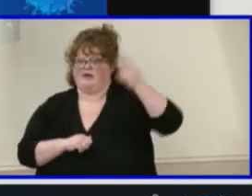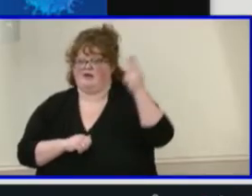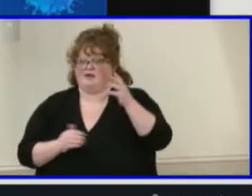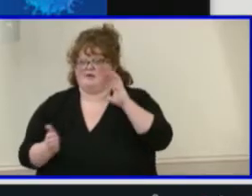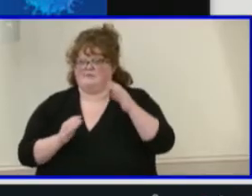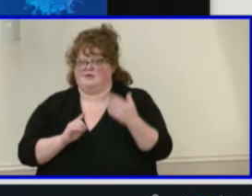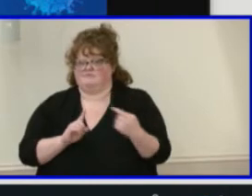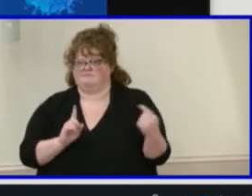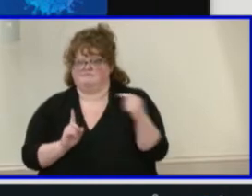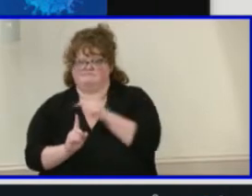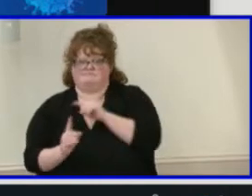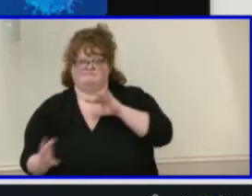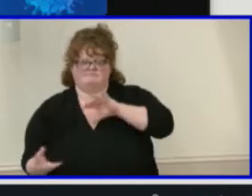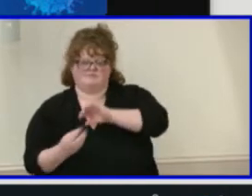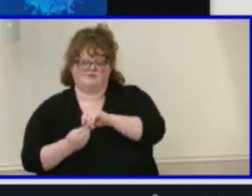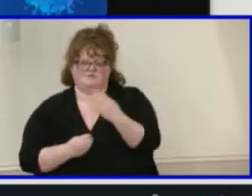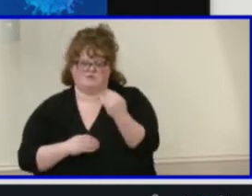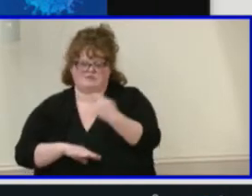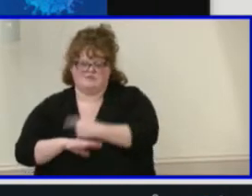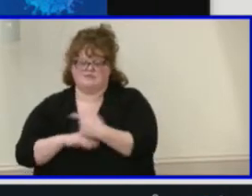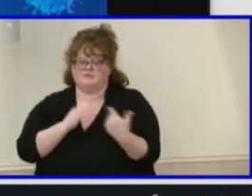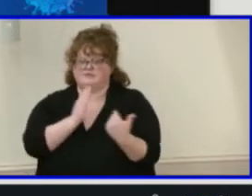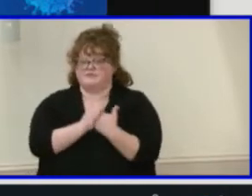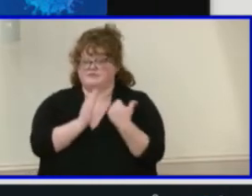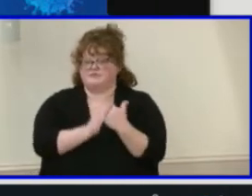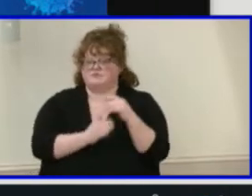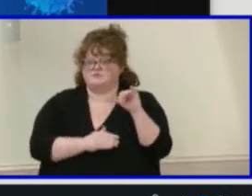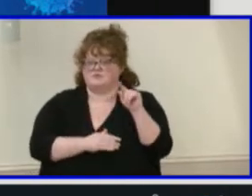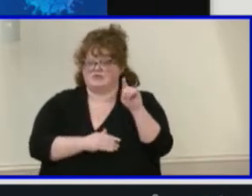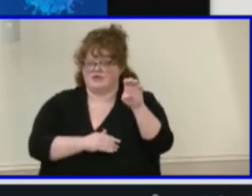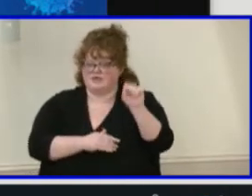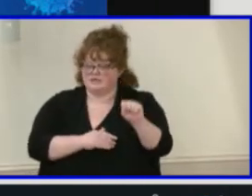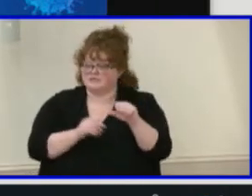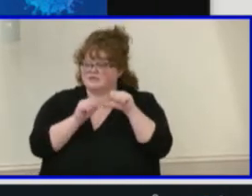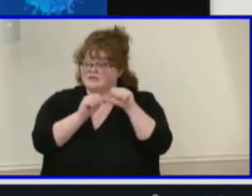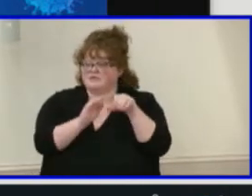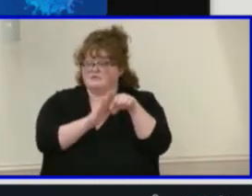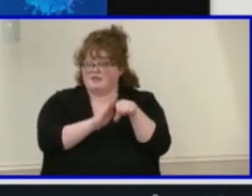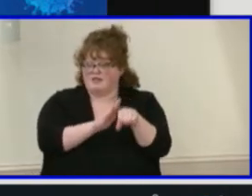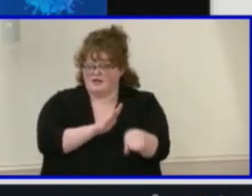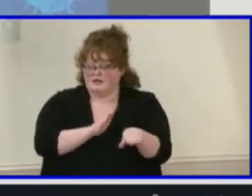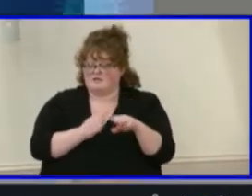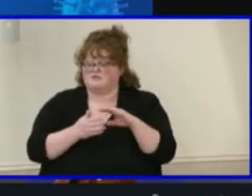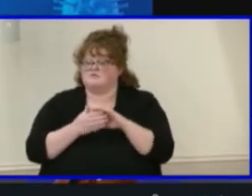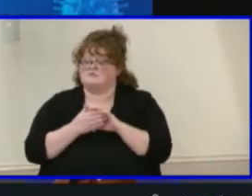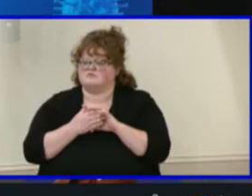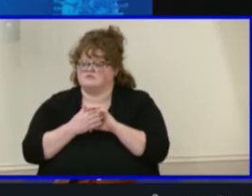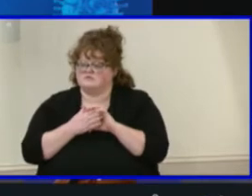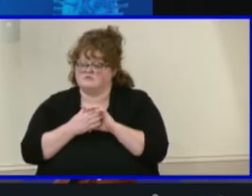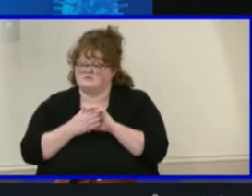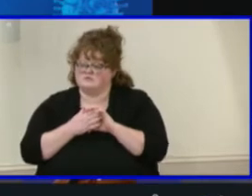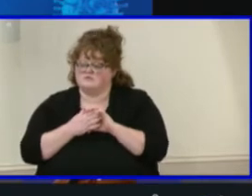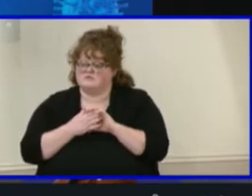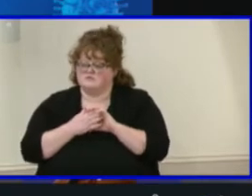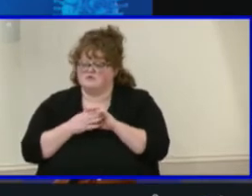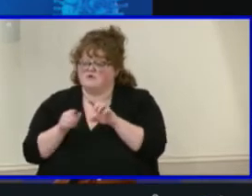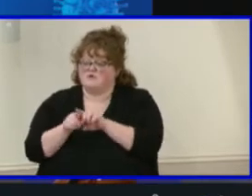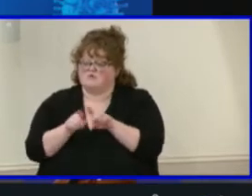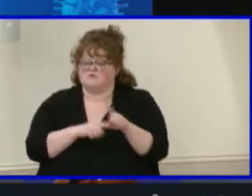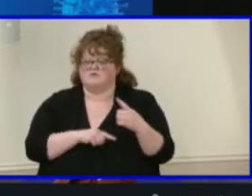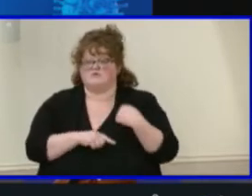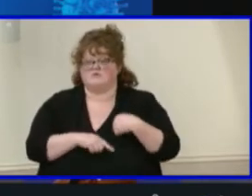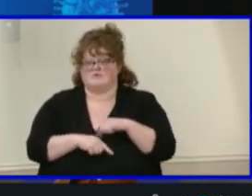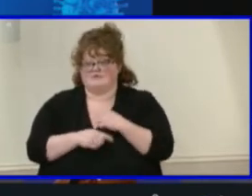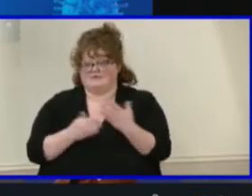of new cases continuing to climb and hitting new highs. At the same time, Henrico County was at the moderate risk level